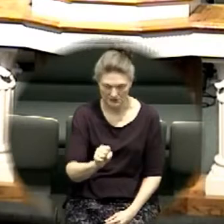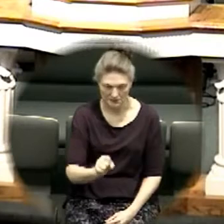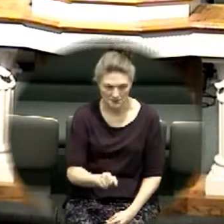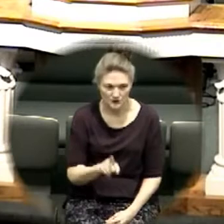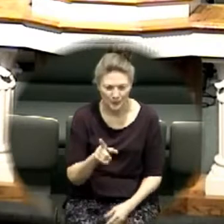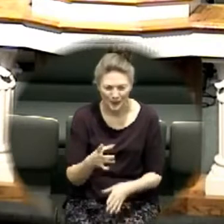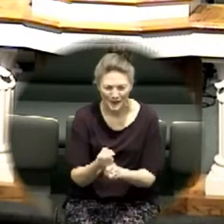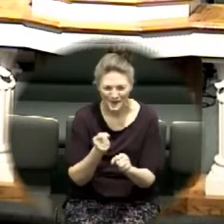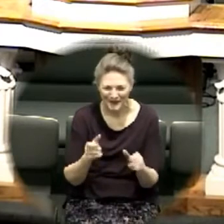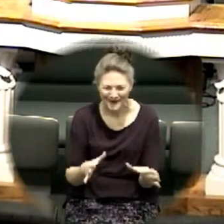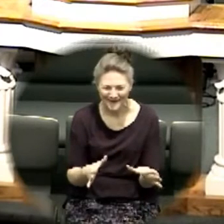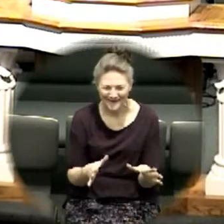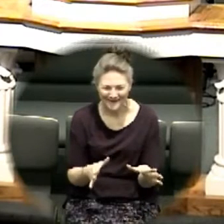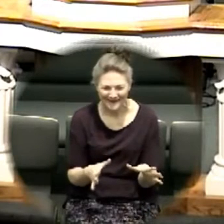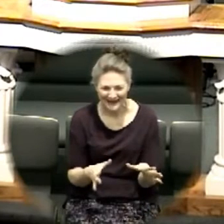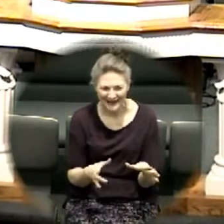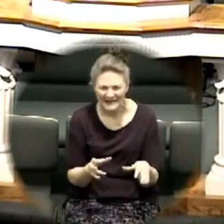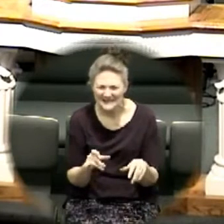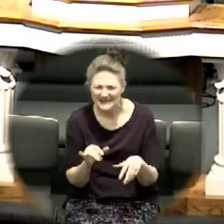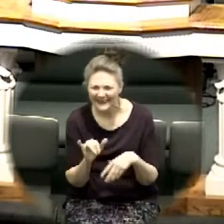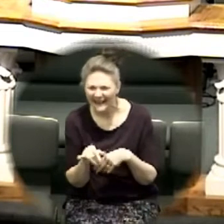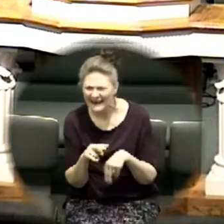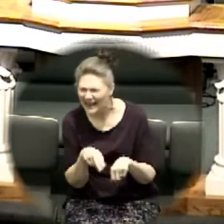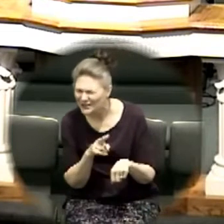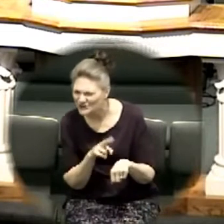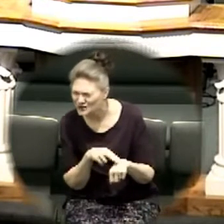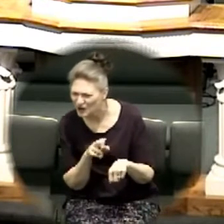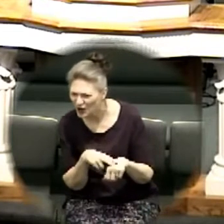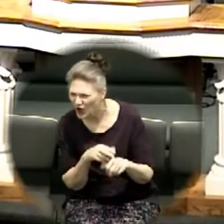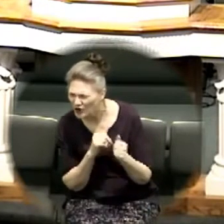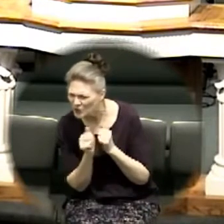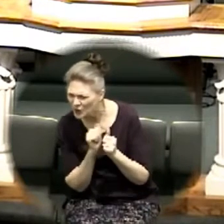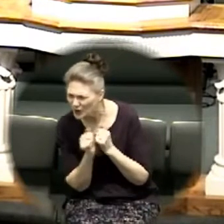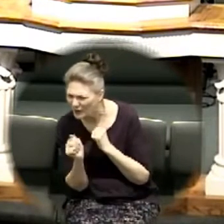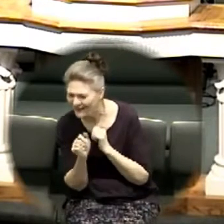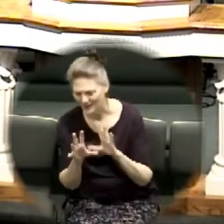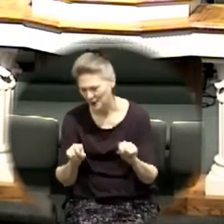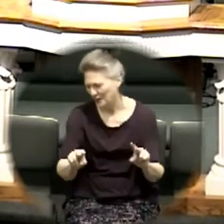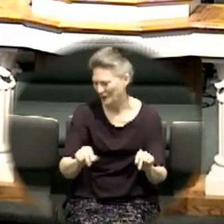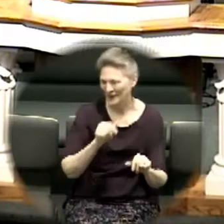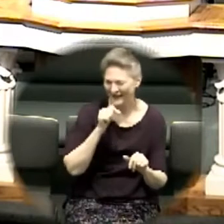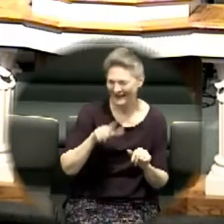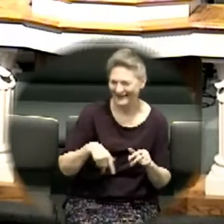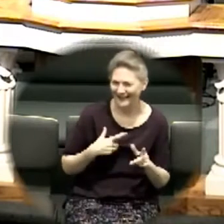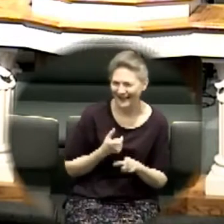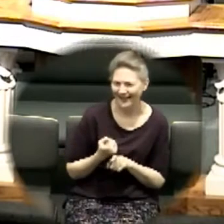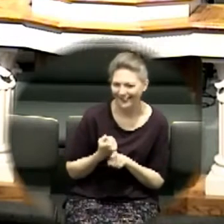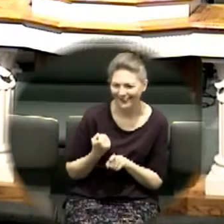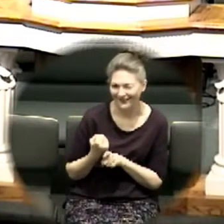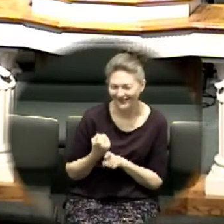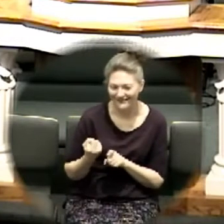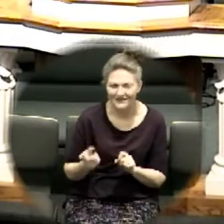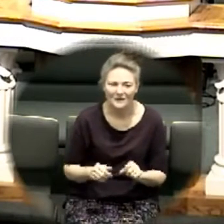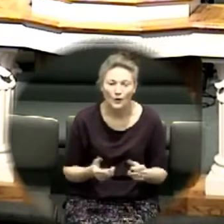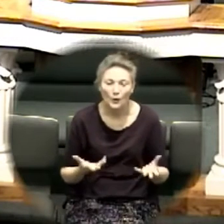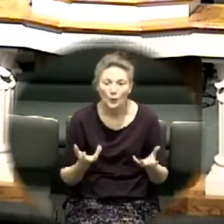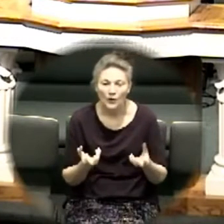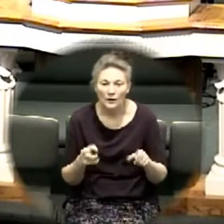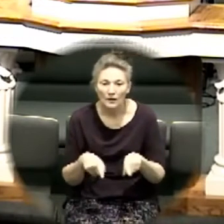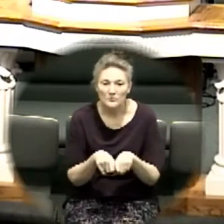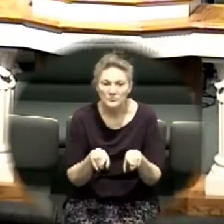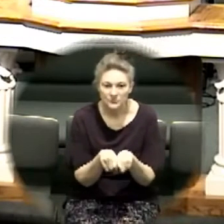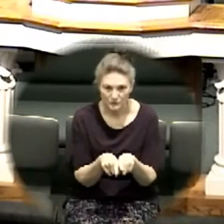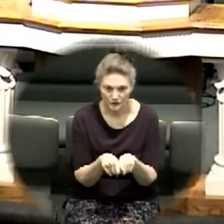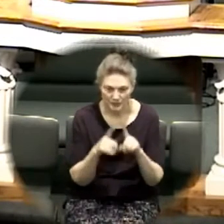i forgot to ask is that nationals oh no not yet okay let's see um we want to uh also